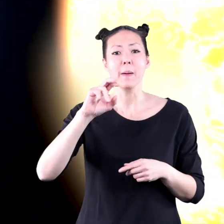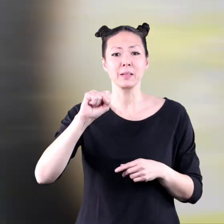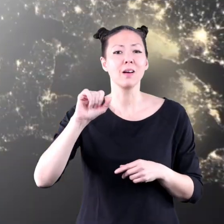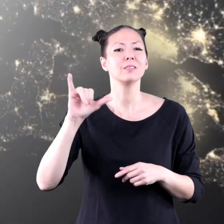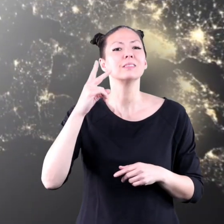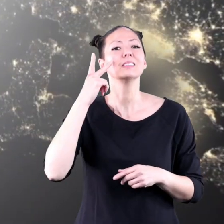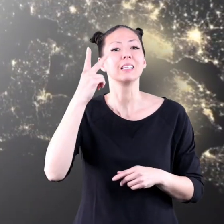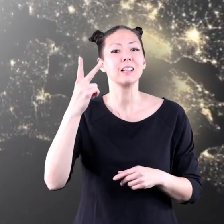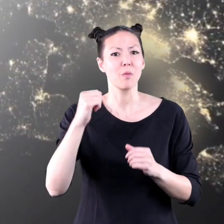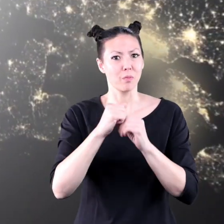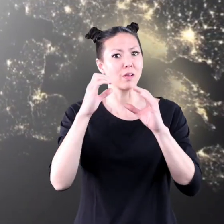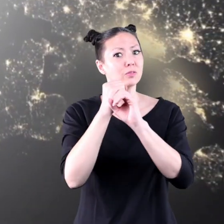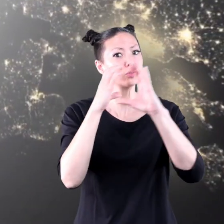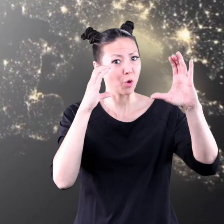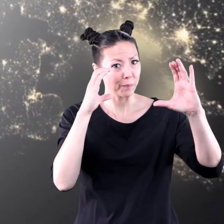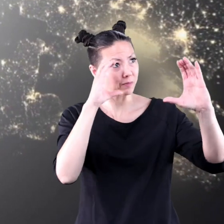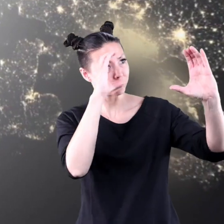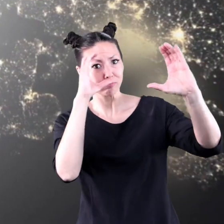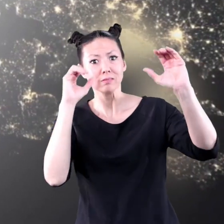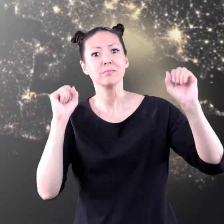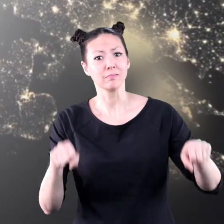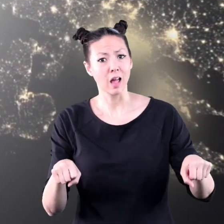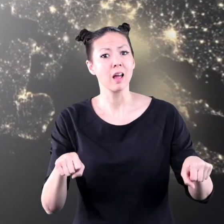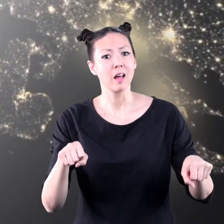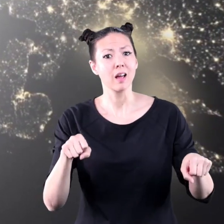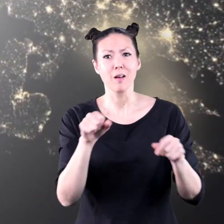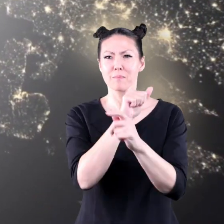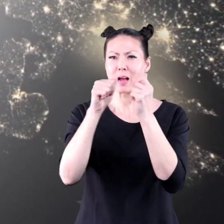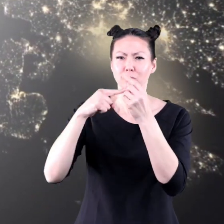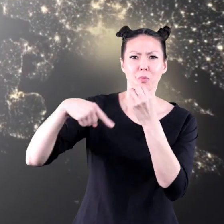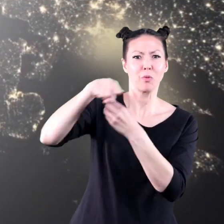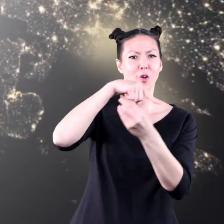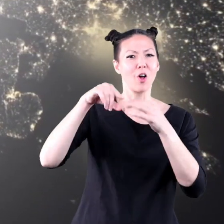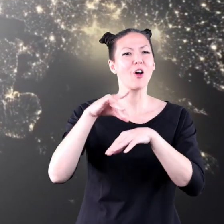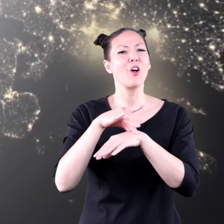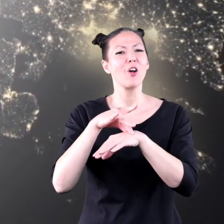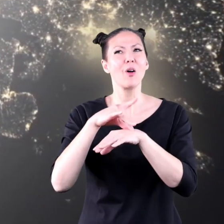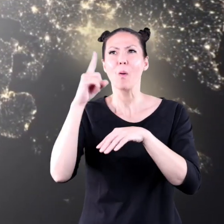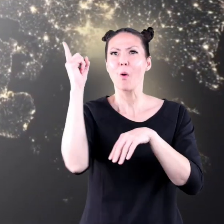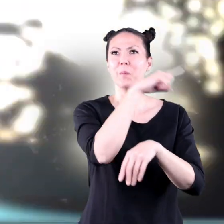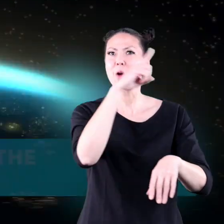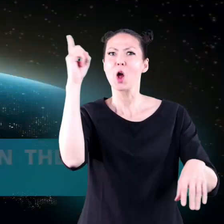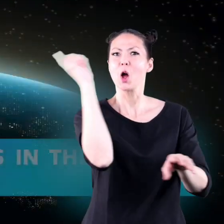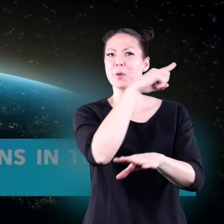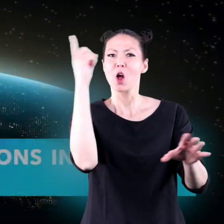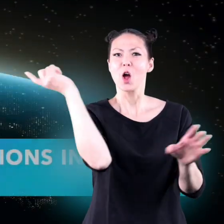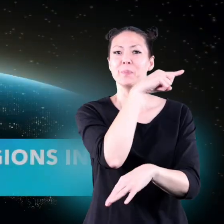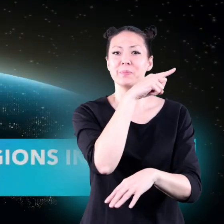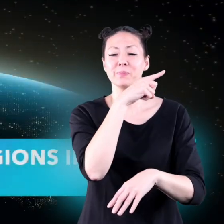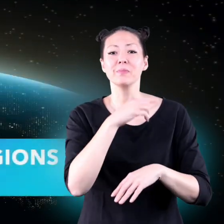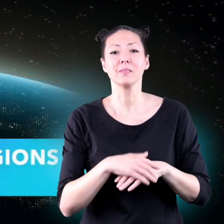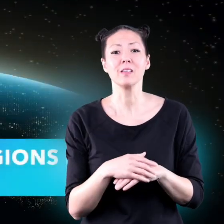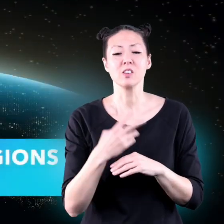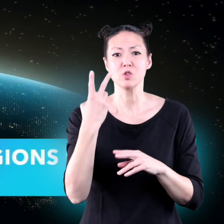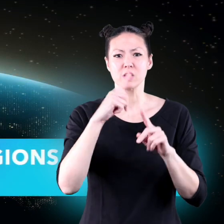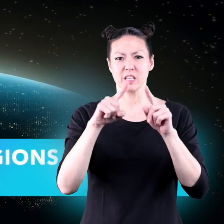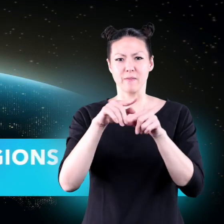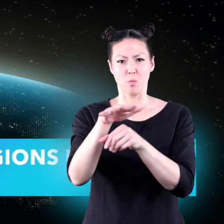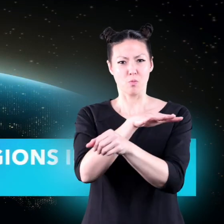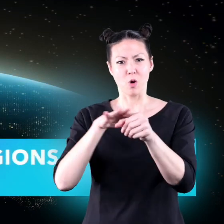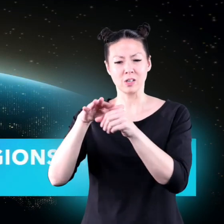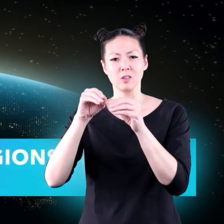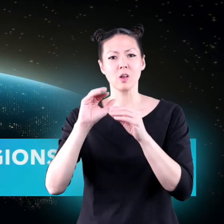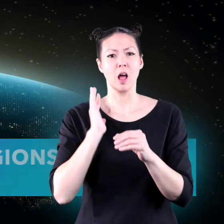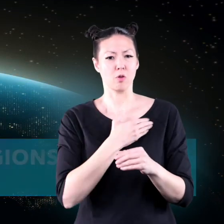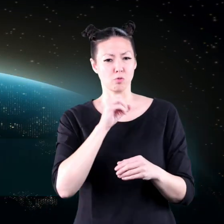Some comets can be seen without a telescope as they pass the Earth near the sun. Comets come from either of two regions